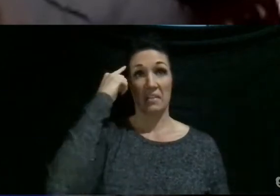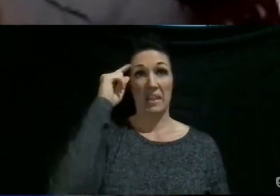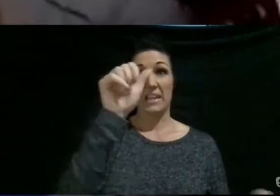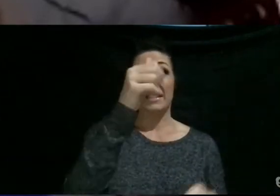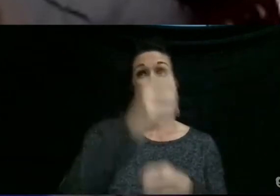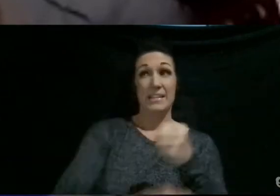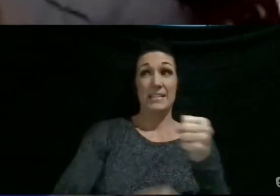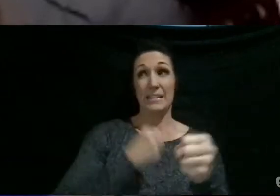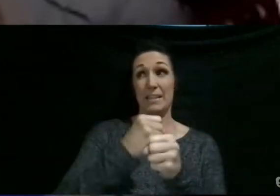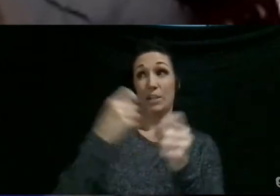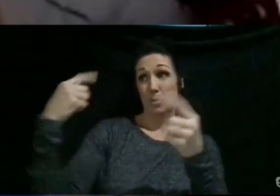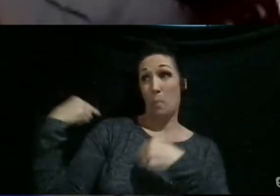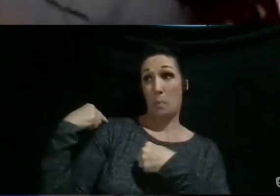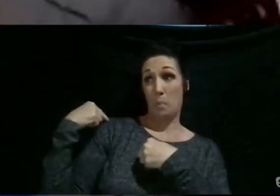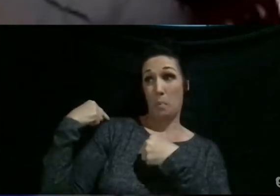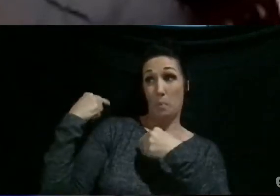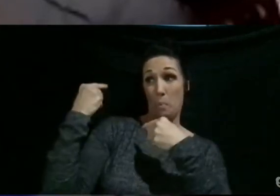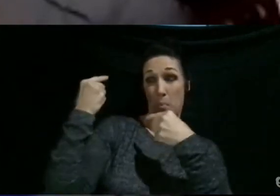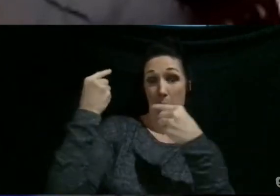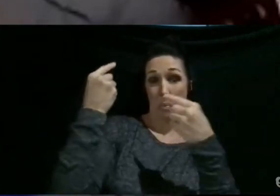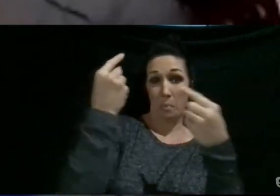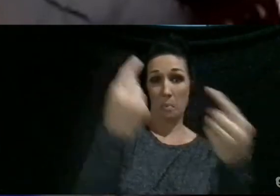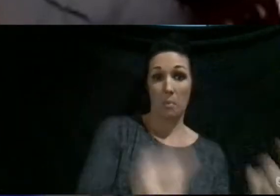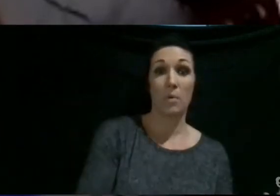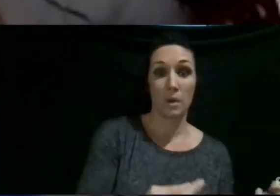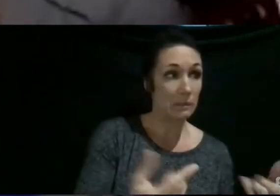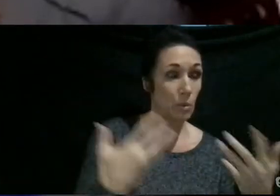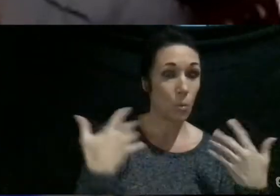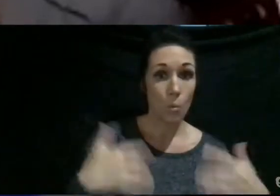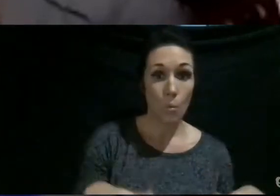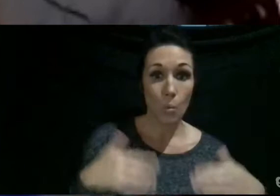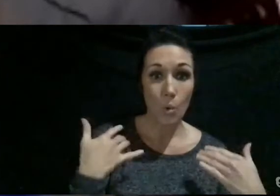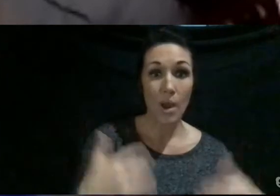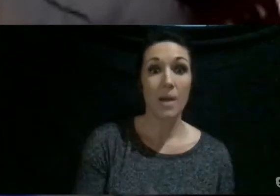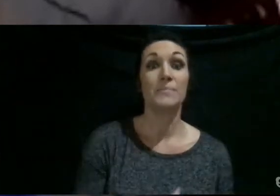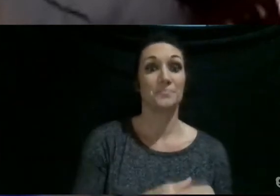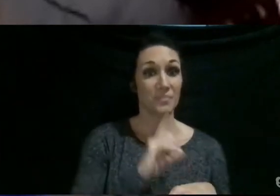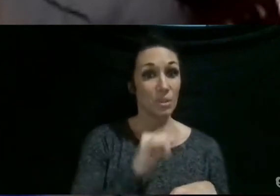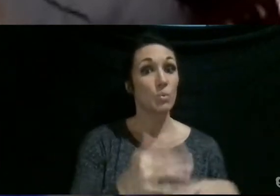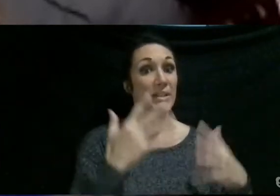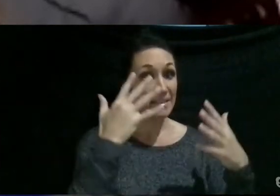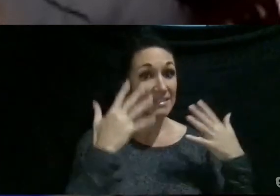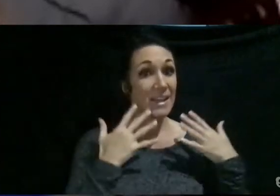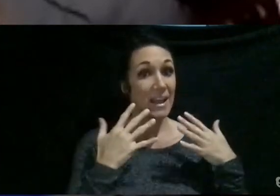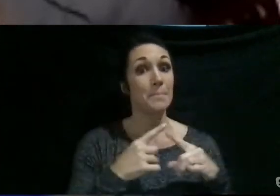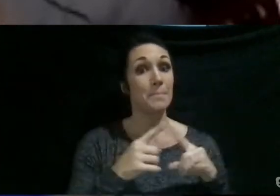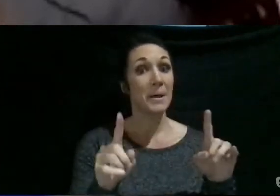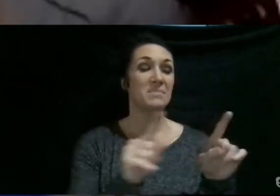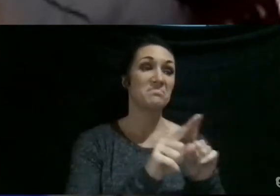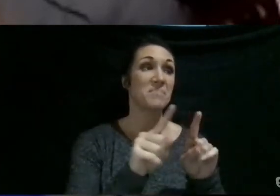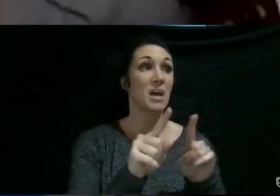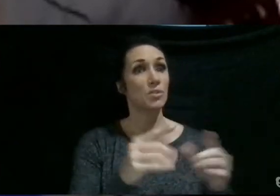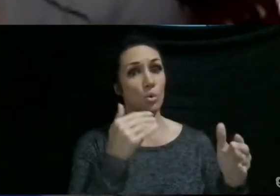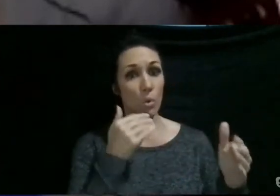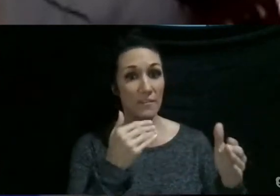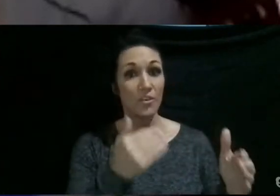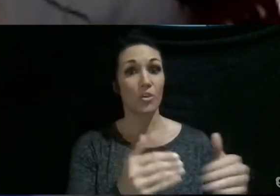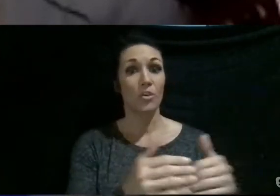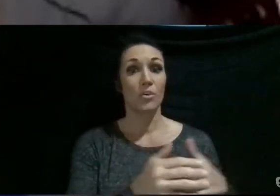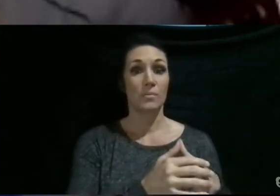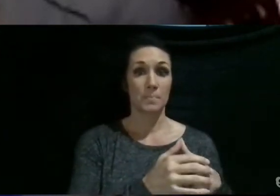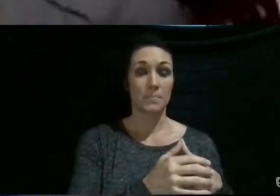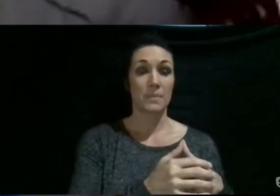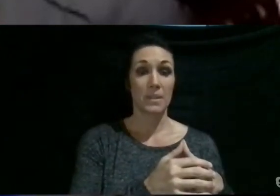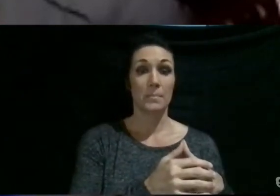we haven't gone to that camp, which is really sad, but I'm also kind of grateful for it, because it's